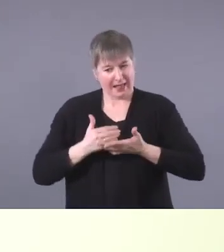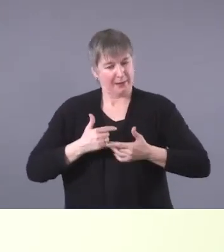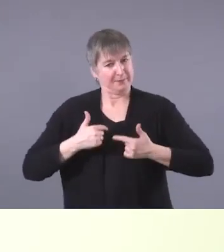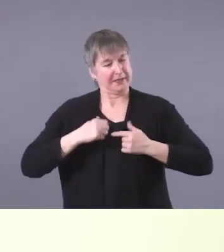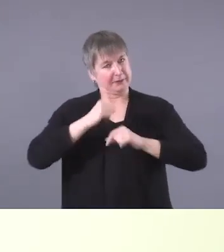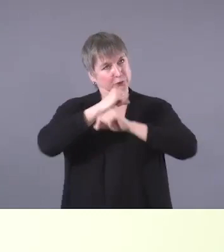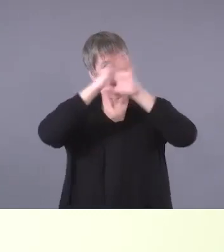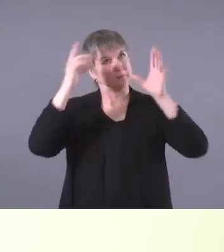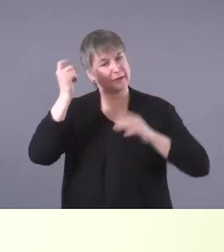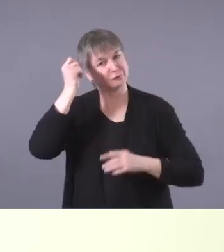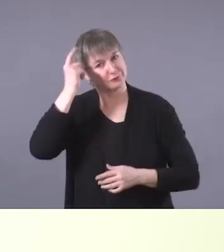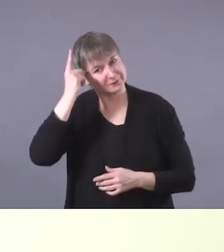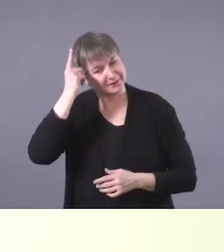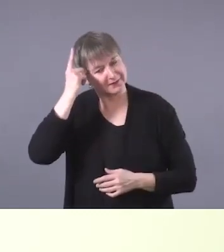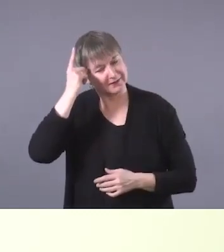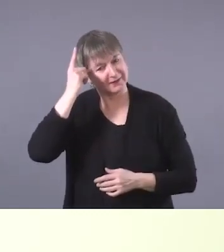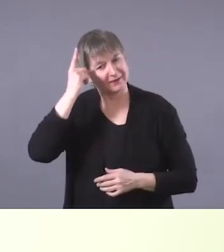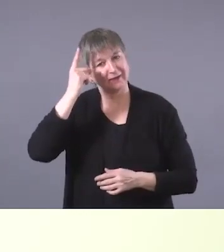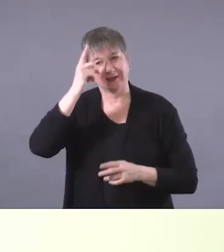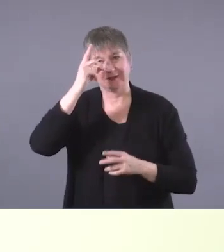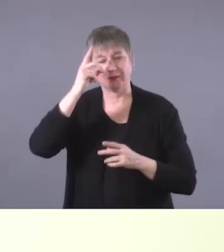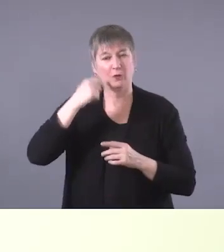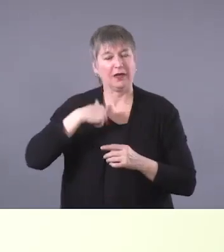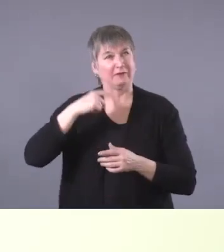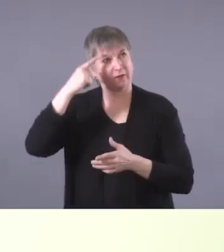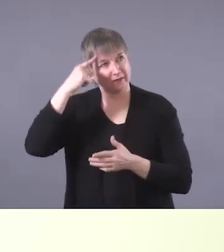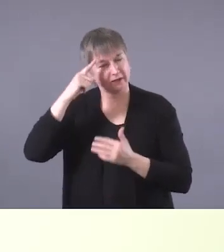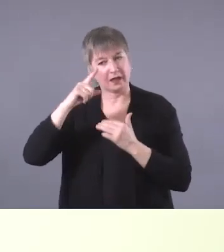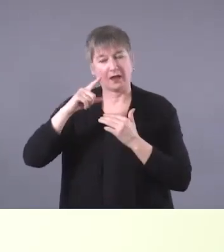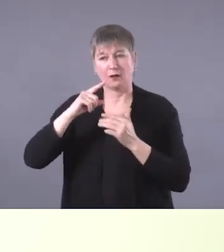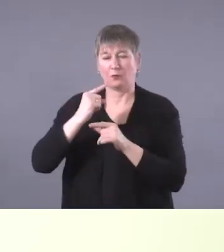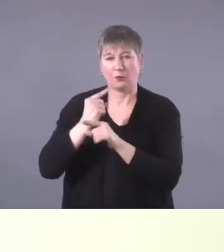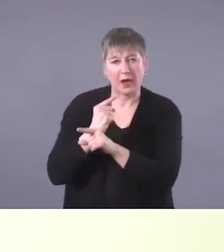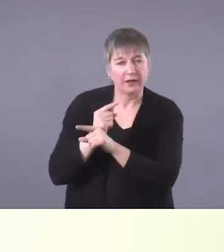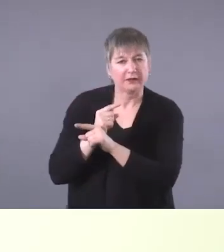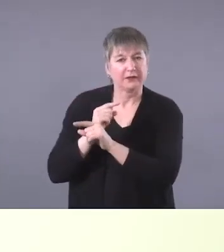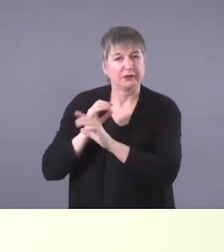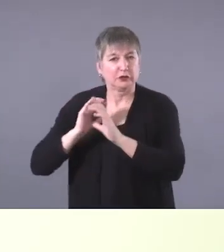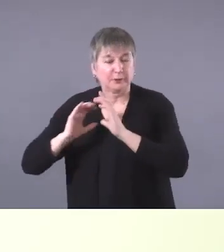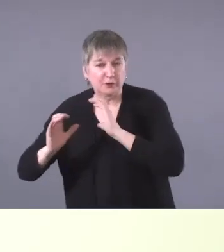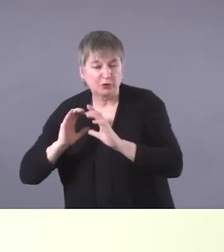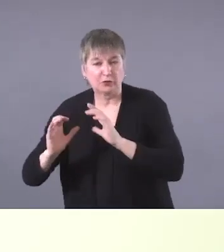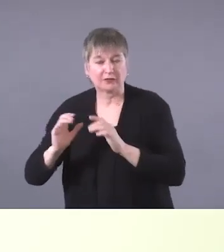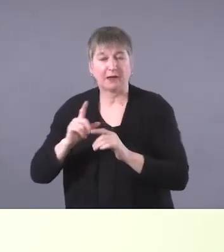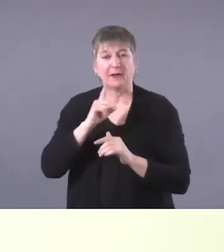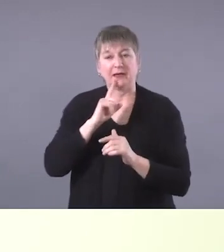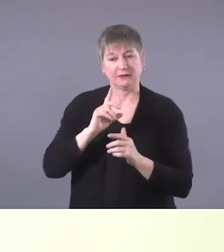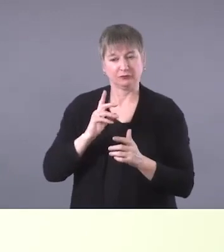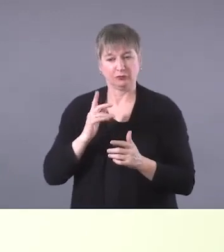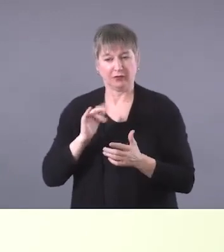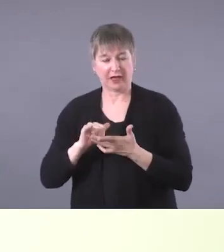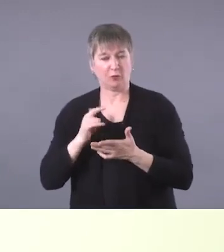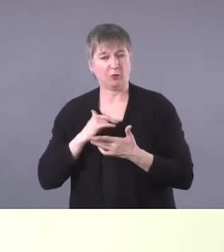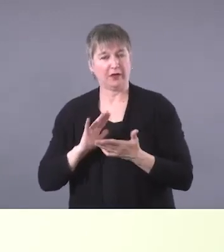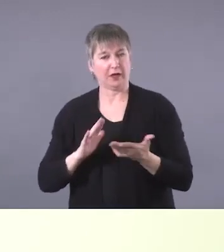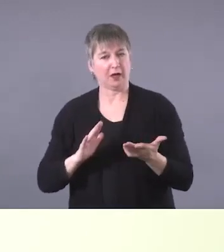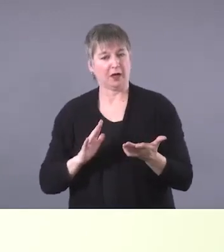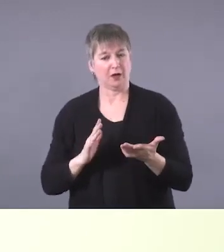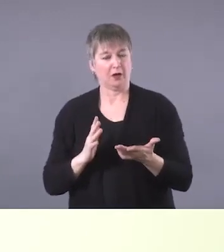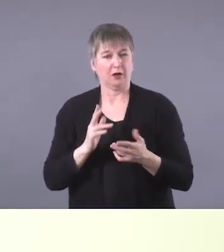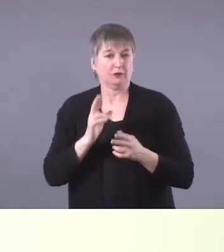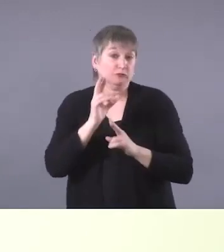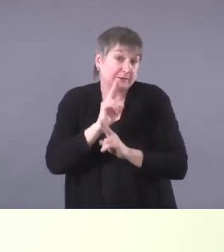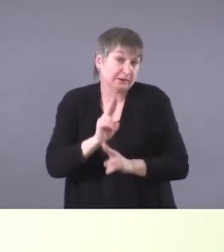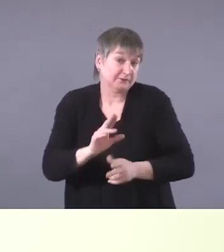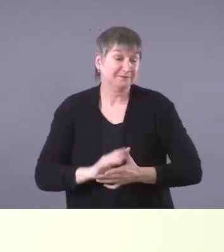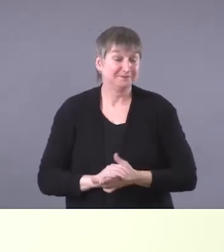consider, um, communication and, and make sure that we're accounting for those differences. Um, we'll talk about that a little bit more,